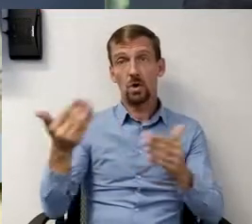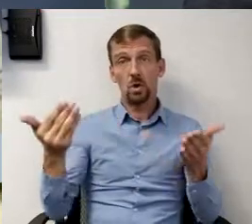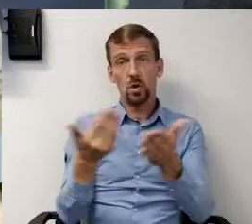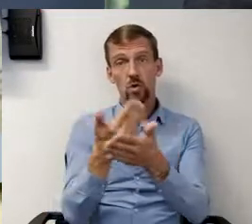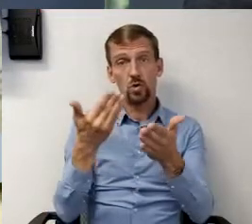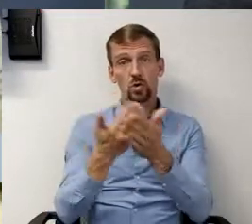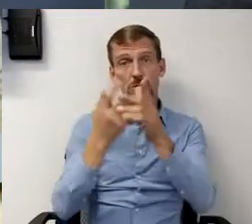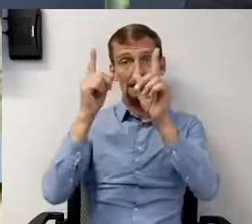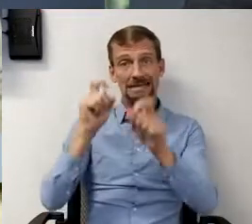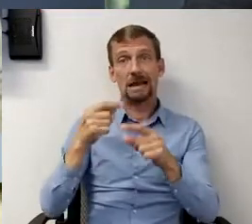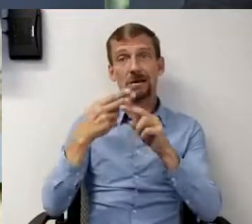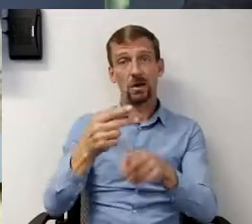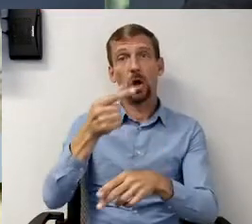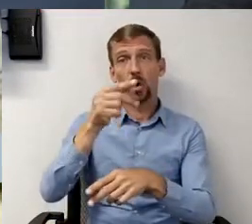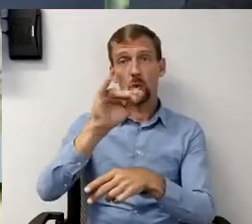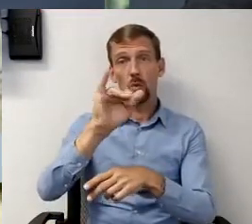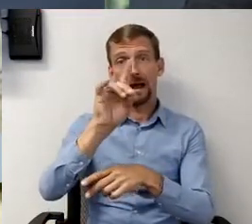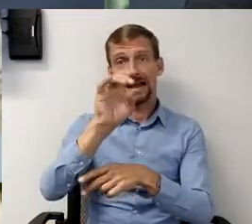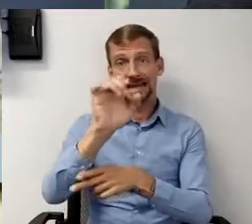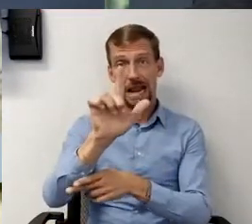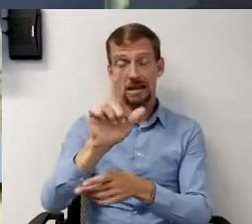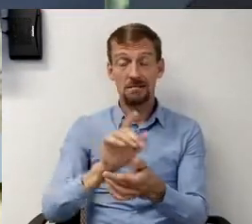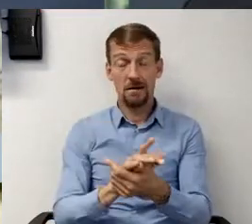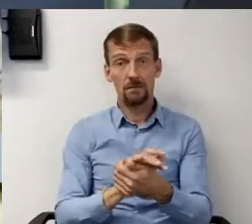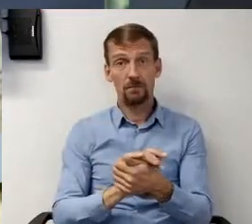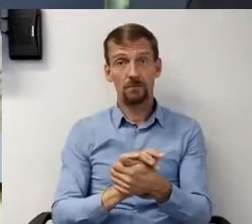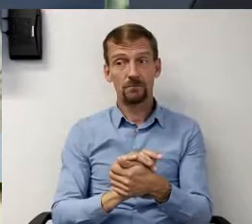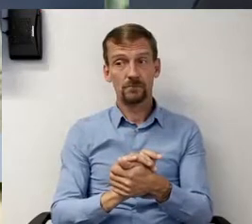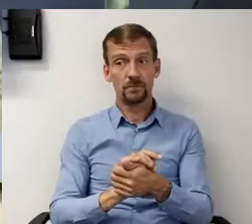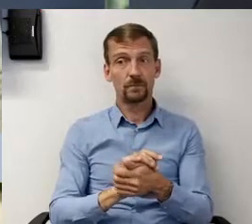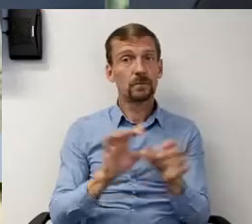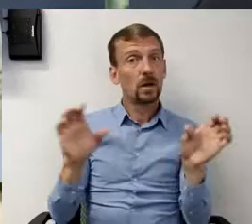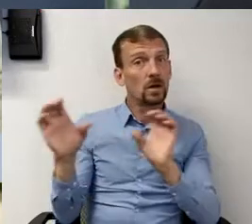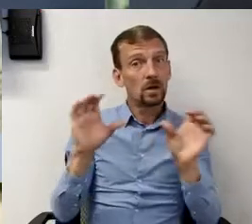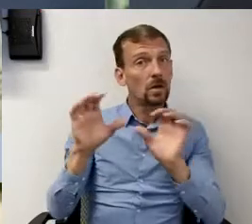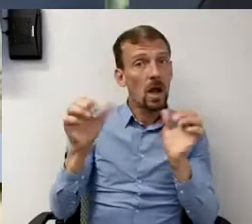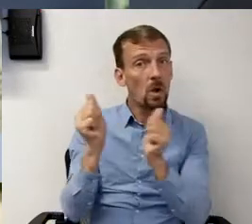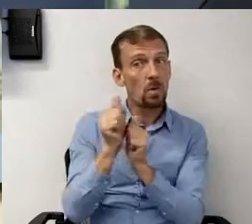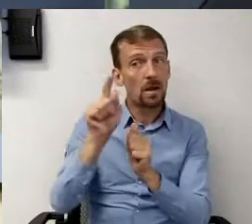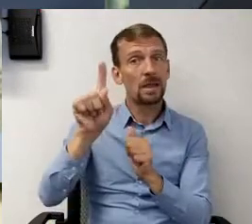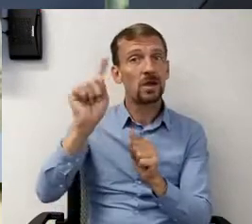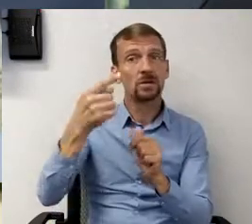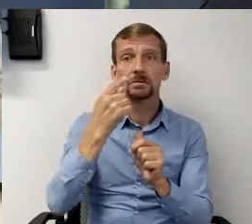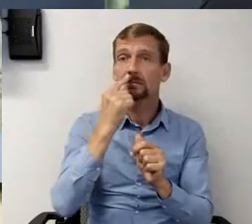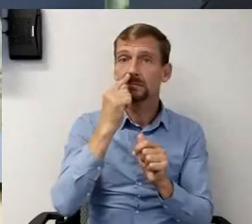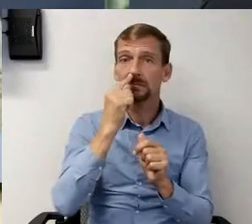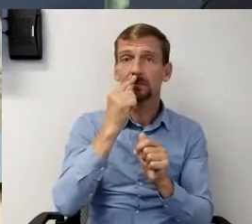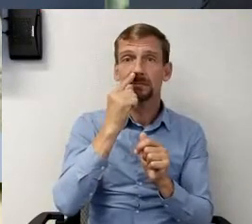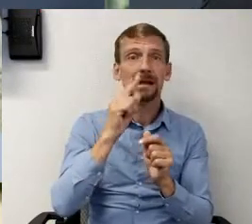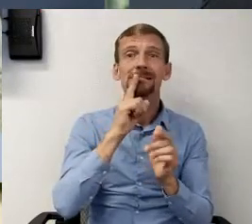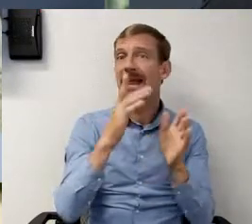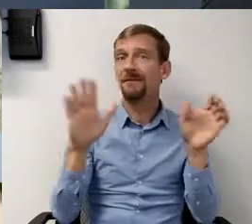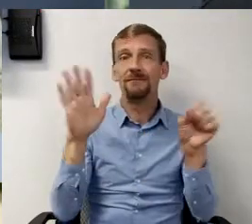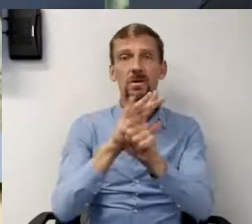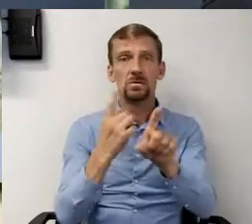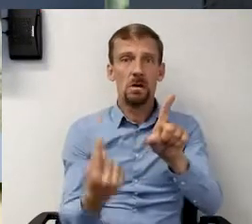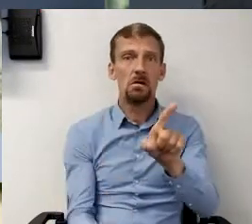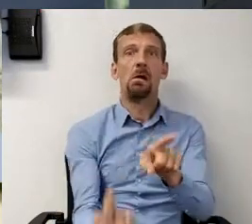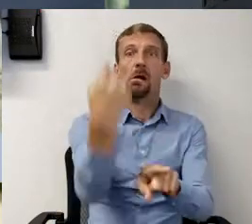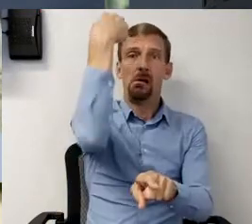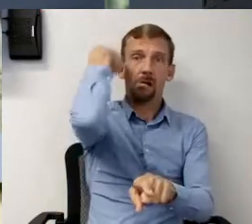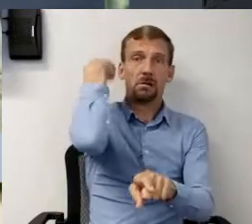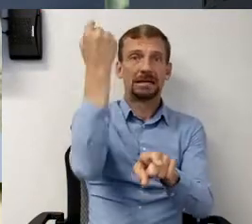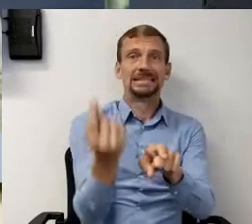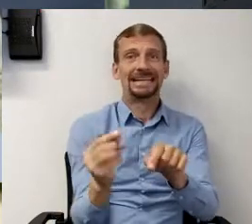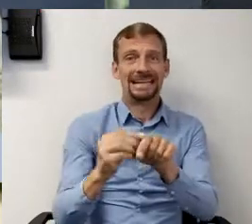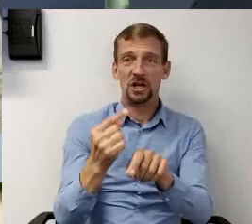platform called Quidel. Quidel. And it's done by just going into the nostril, it's called nares, as